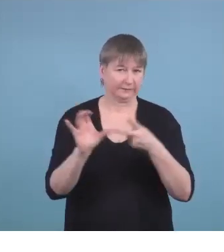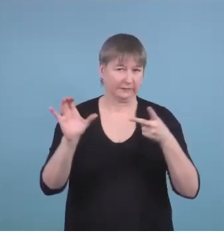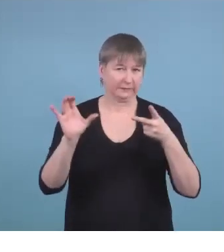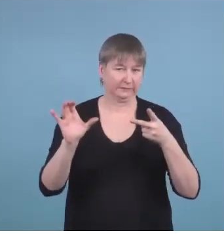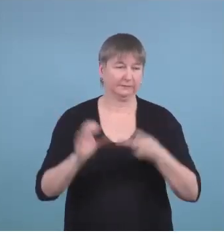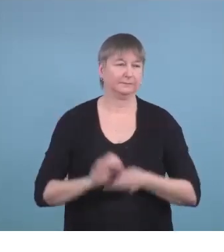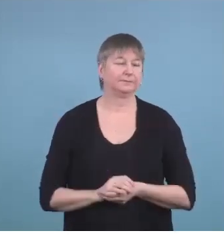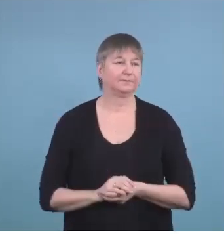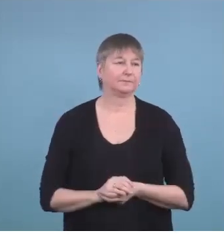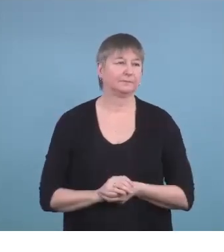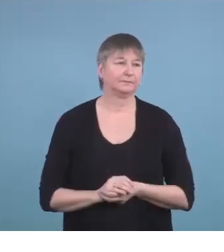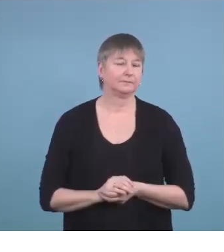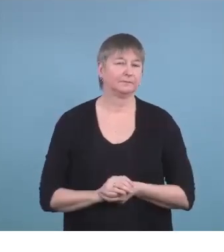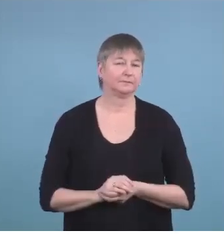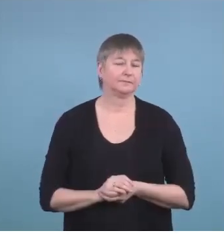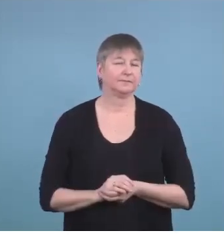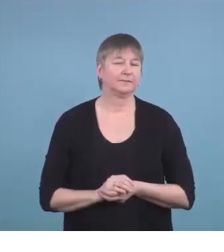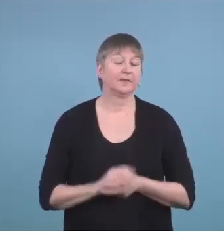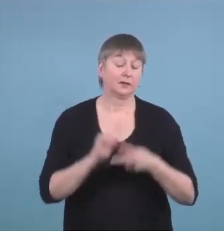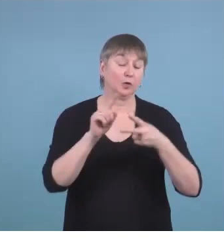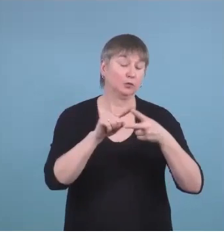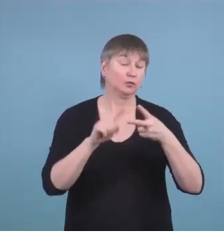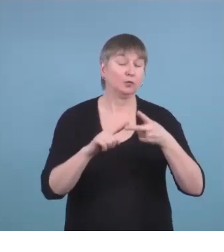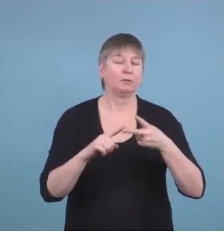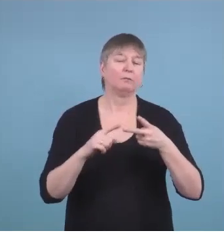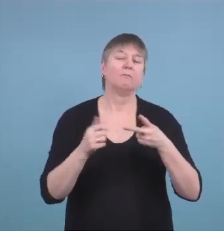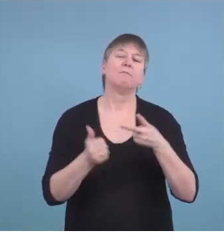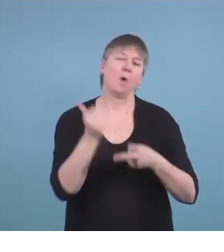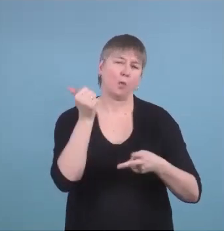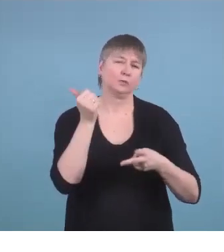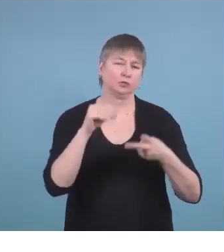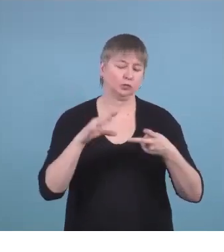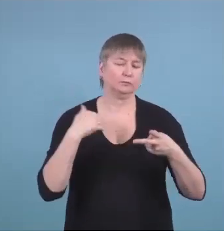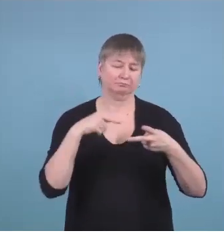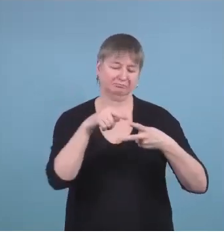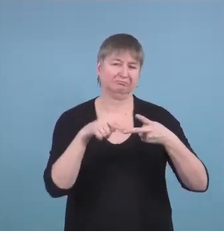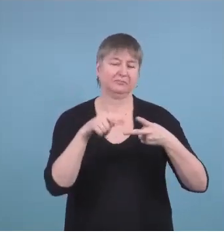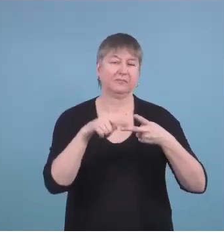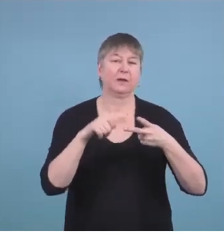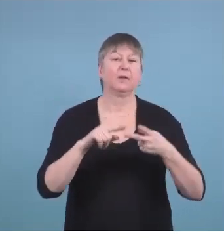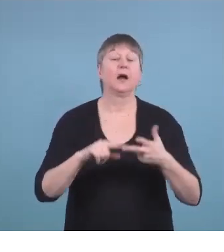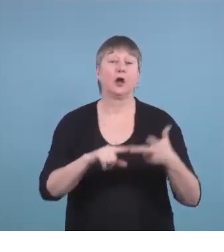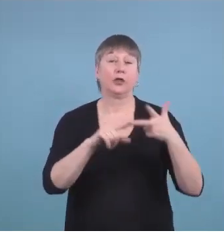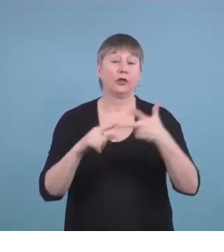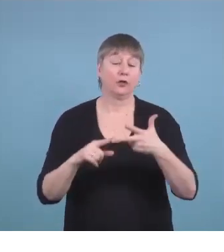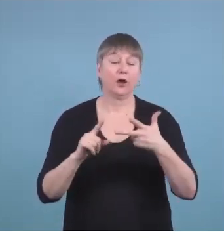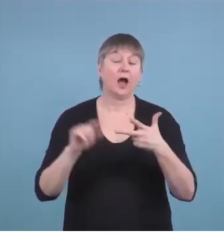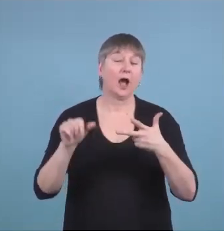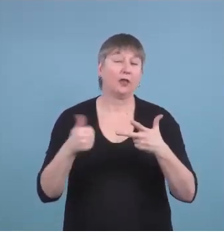But there's also the high school certificate of completion.